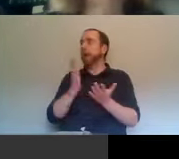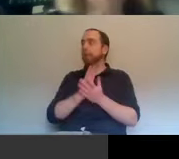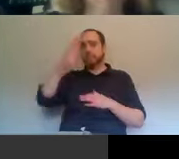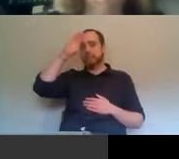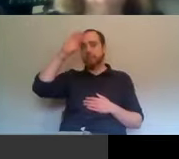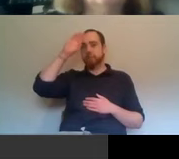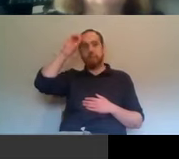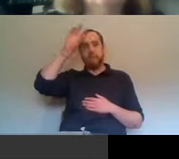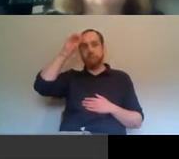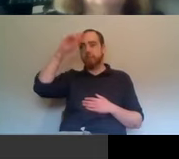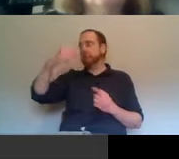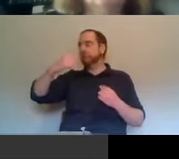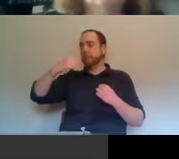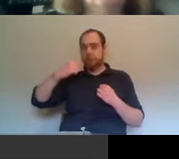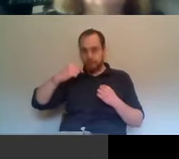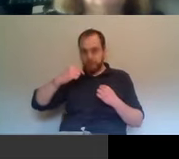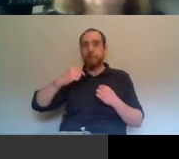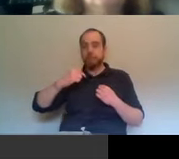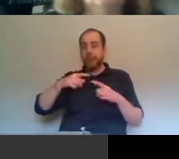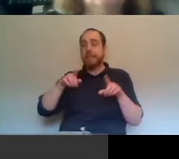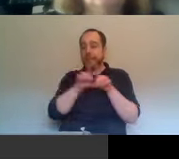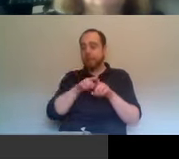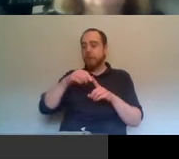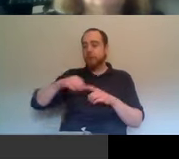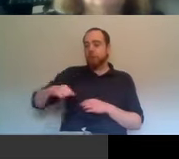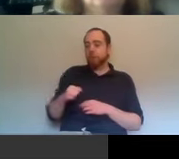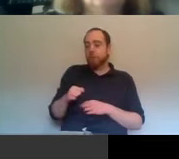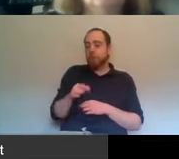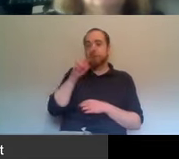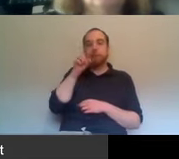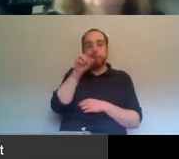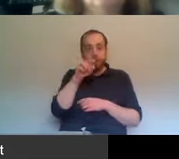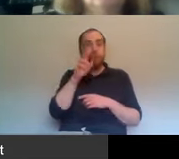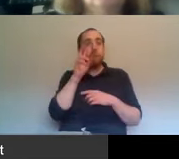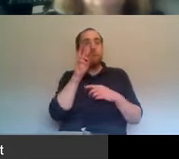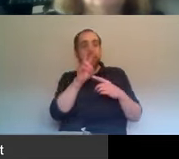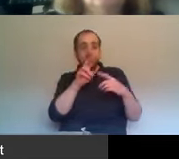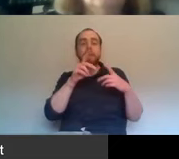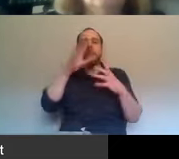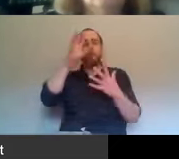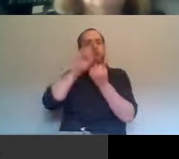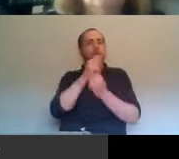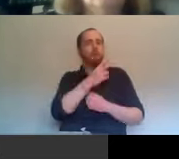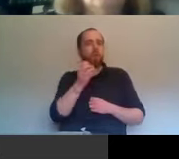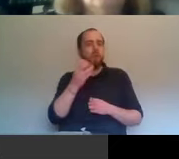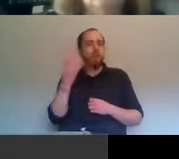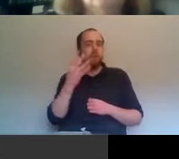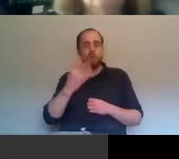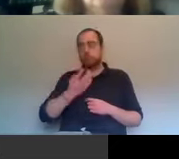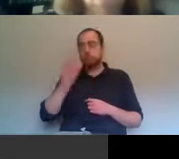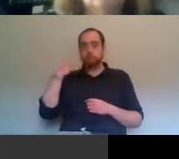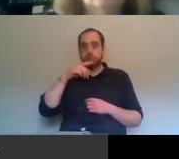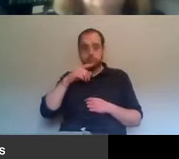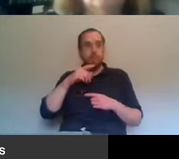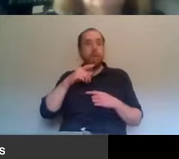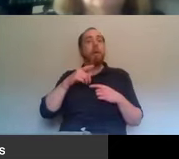there's the danger of Scotland and that I remembered from 2014, the, um, genuine fear among Ulster Unionists